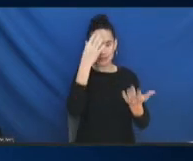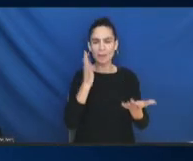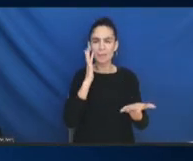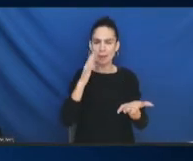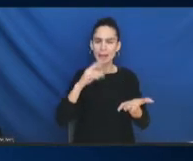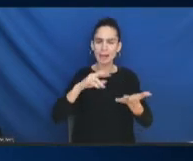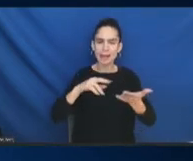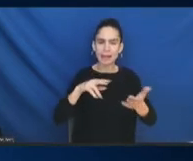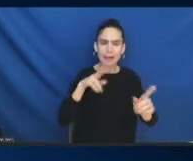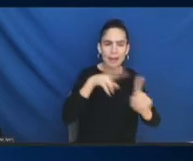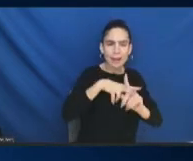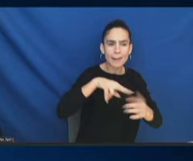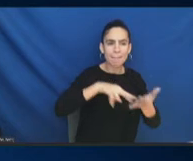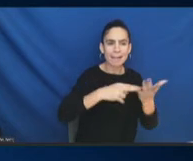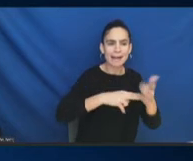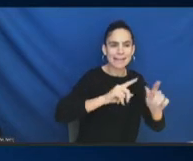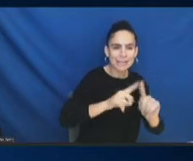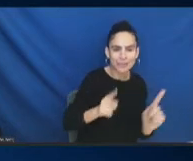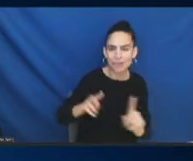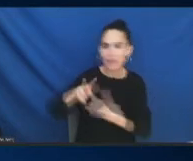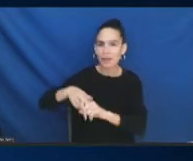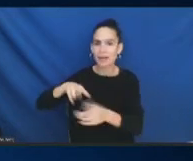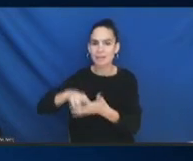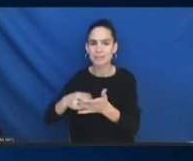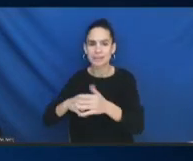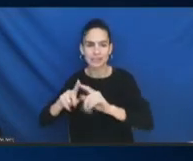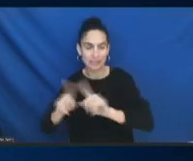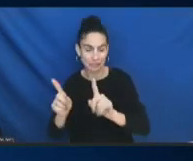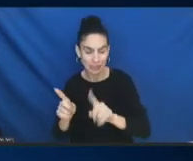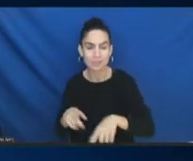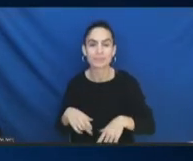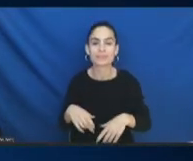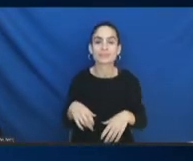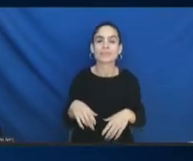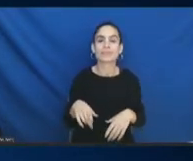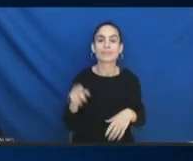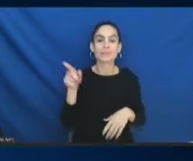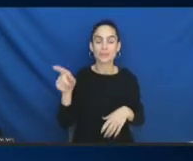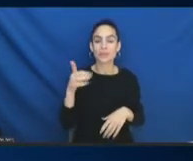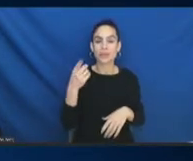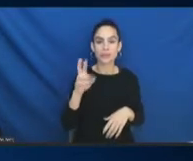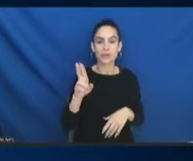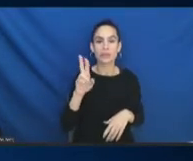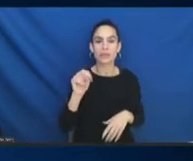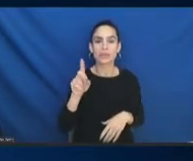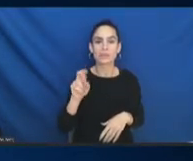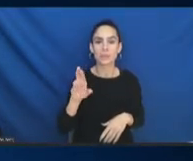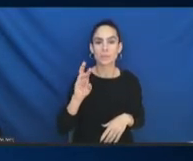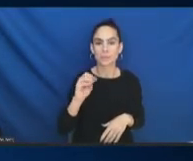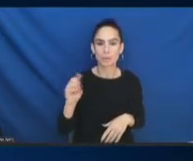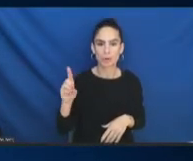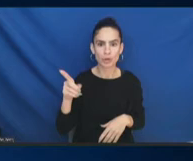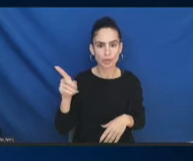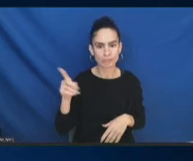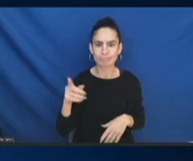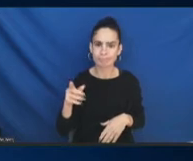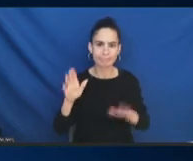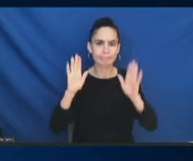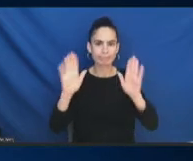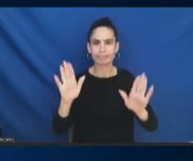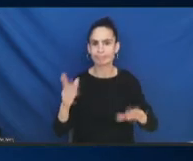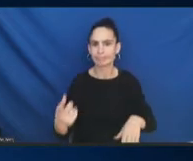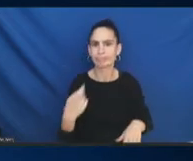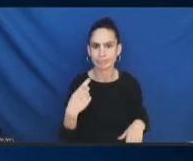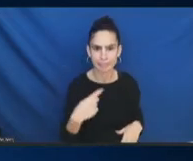Marcella- Yeah. And Dr. Underwood, that's a great question. And I may not answer it completely. So, let's just, let's,